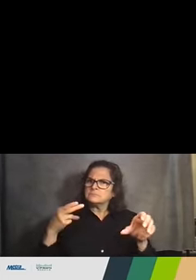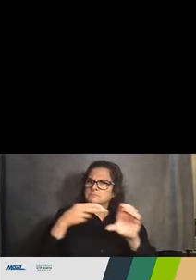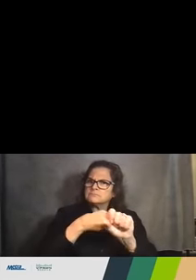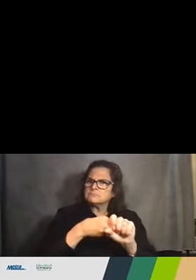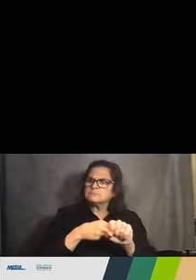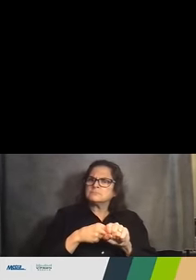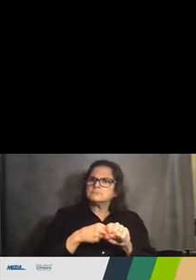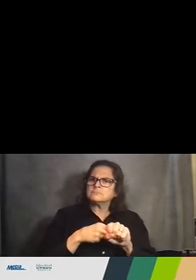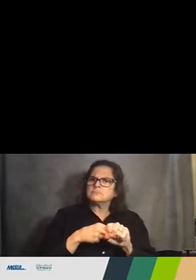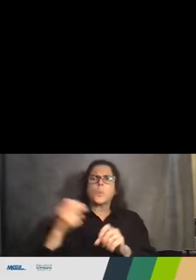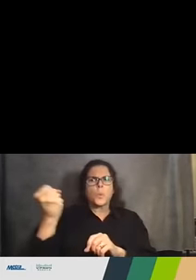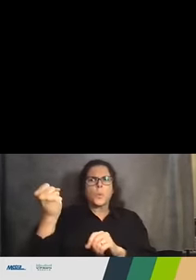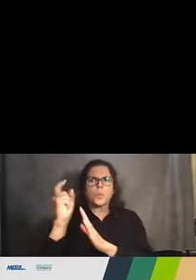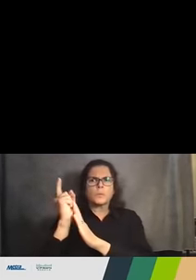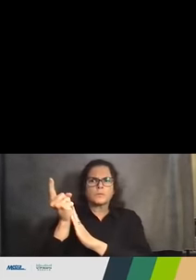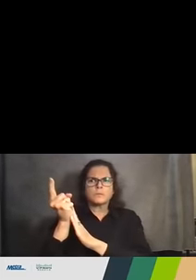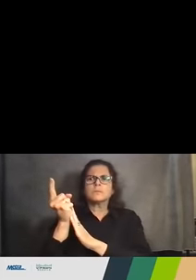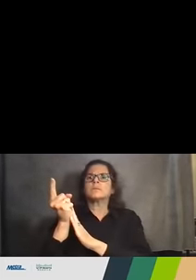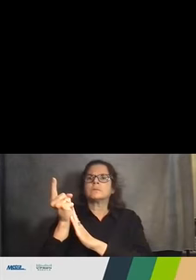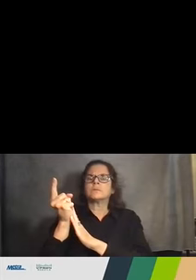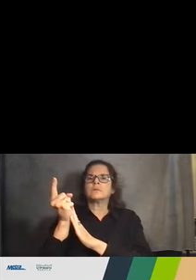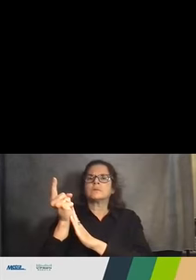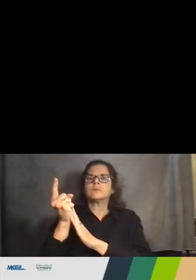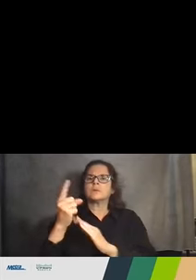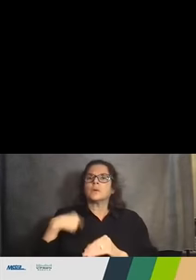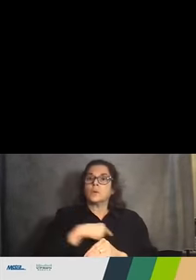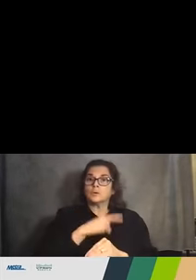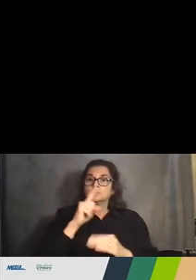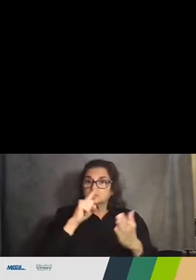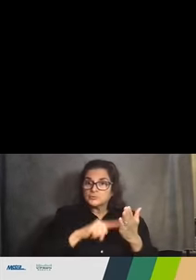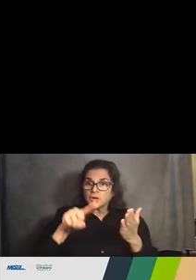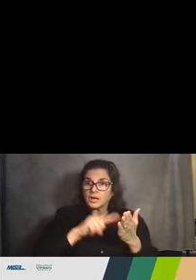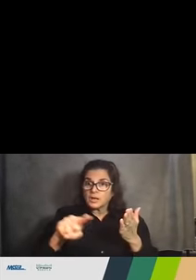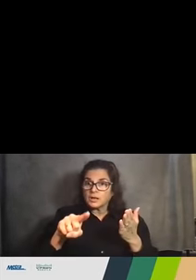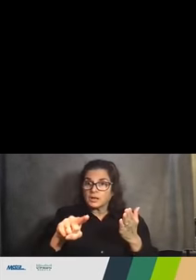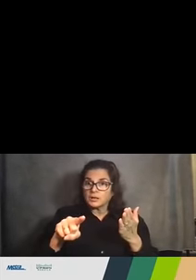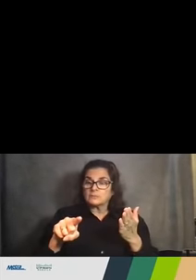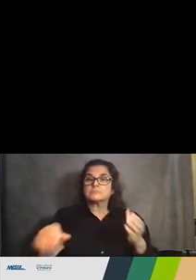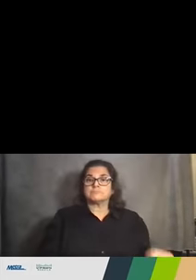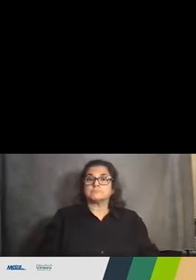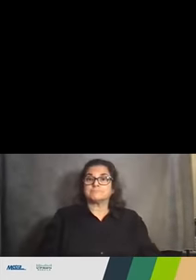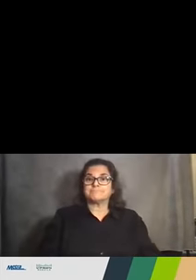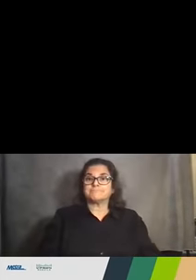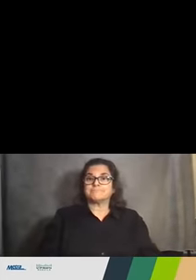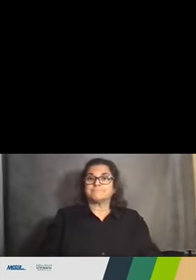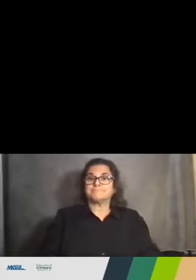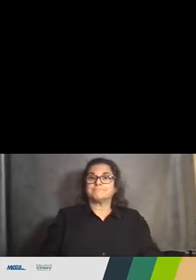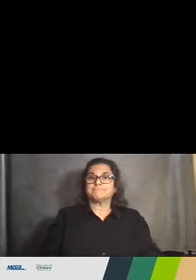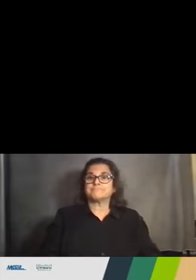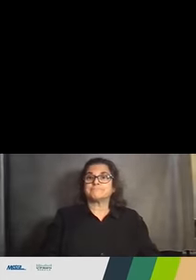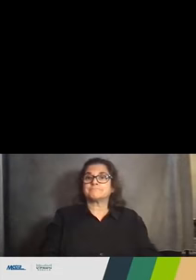Hang on, we are making sure that he is on. If you could please bear with us just a moment.